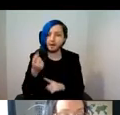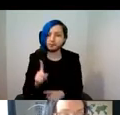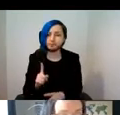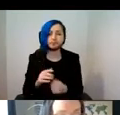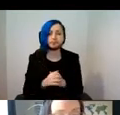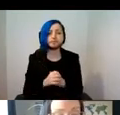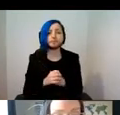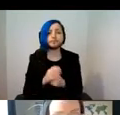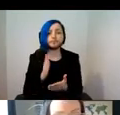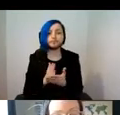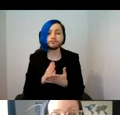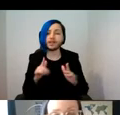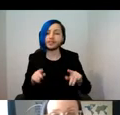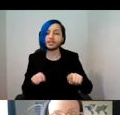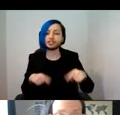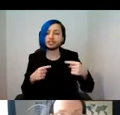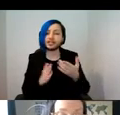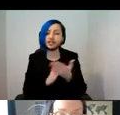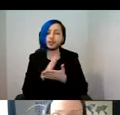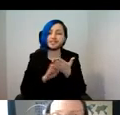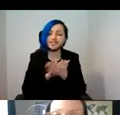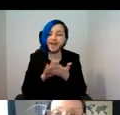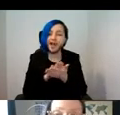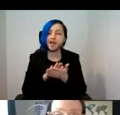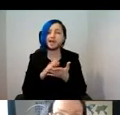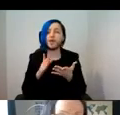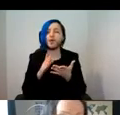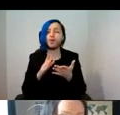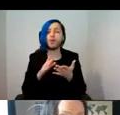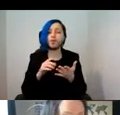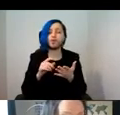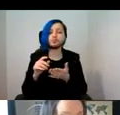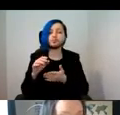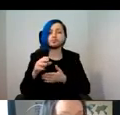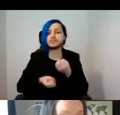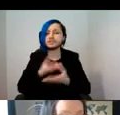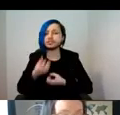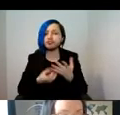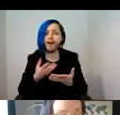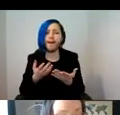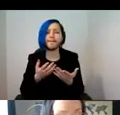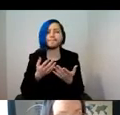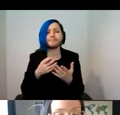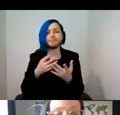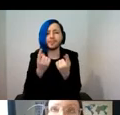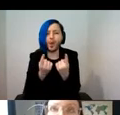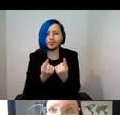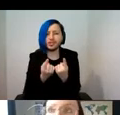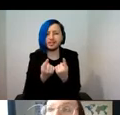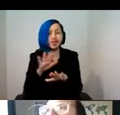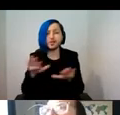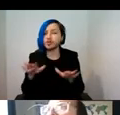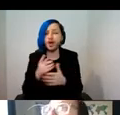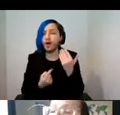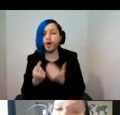the challenges in defining and circumscribing the object in this case are not just associated with